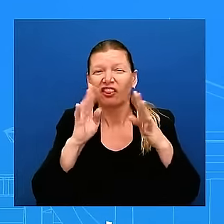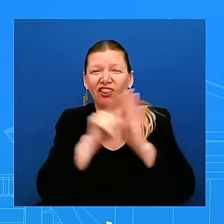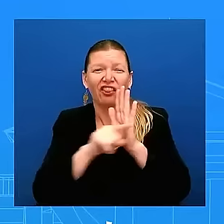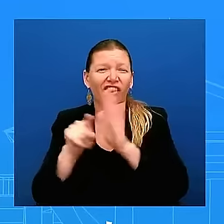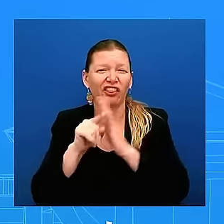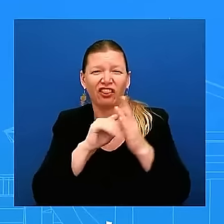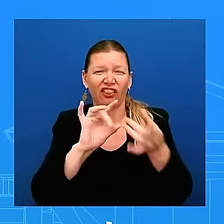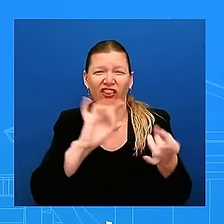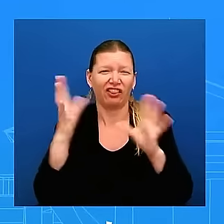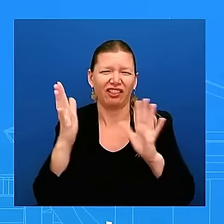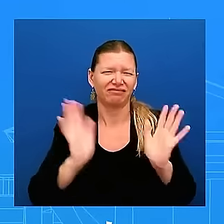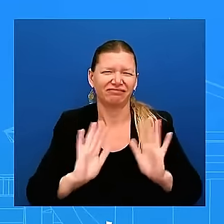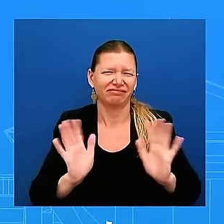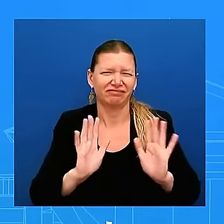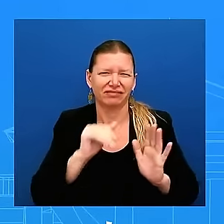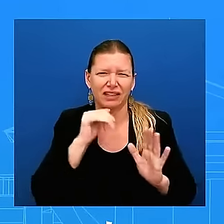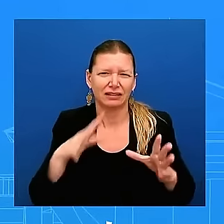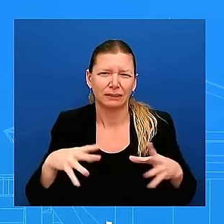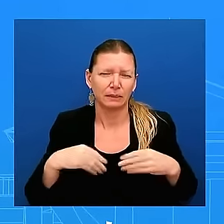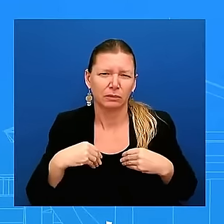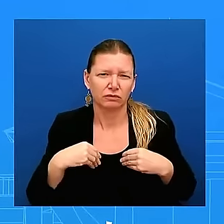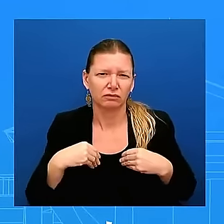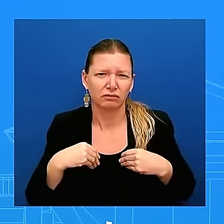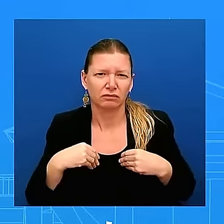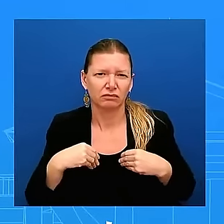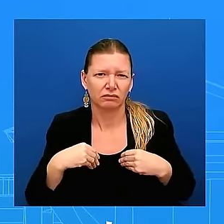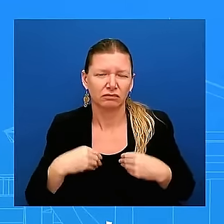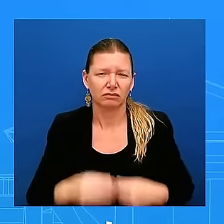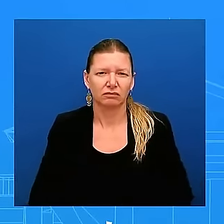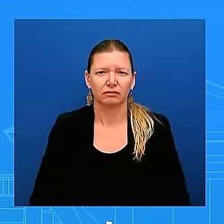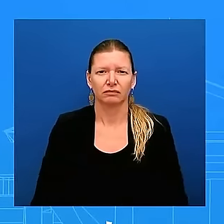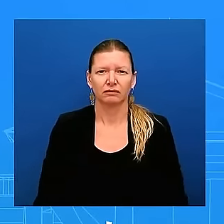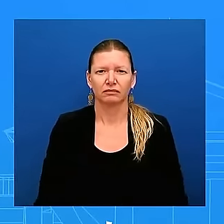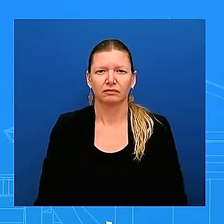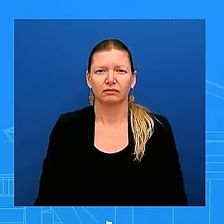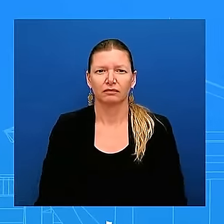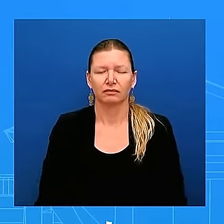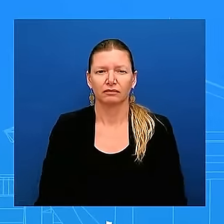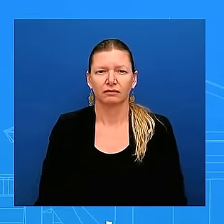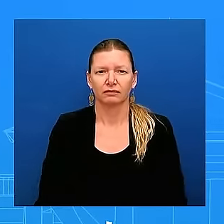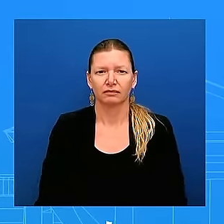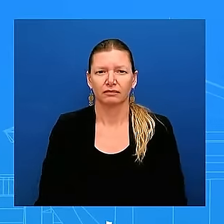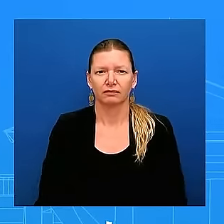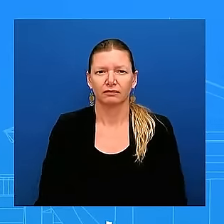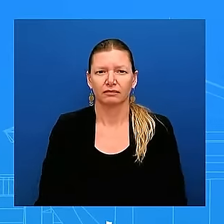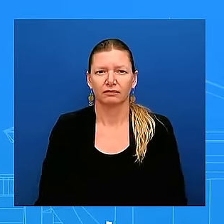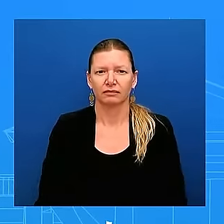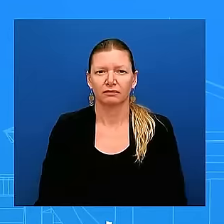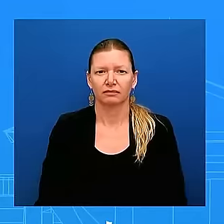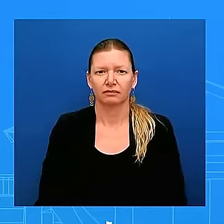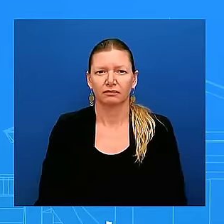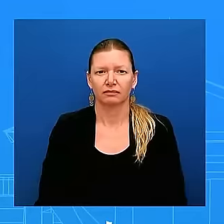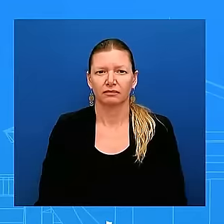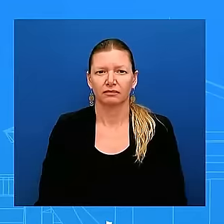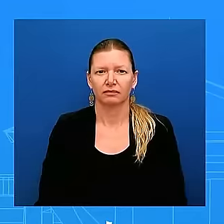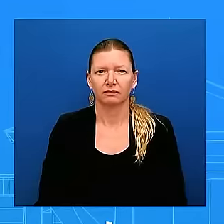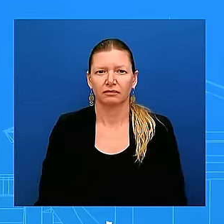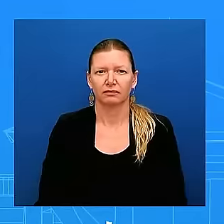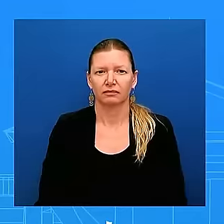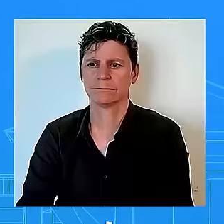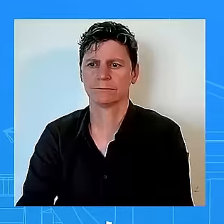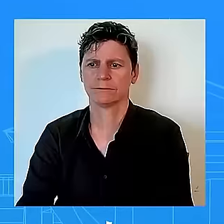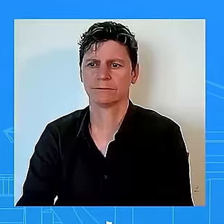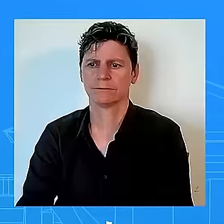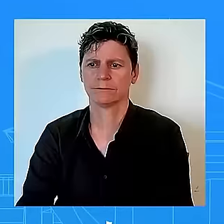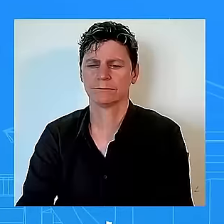too you've heard of differences on policies but to your point there are people watching at